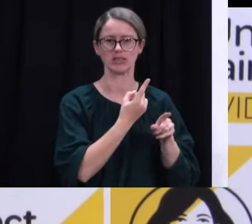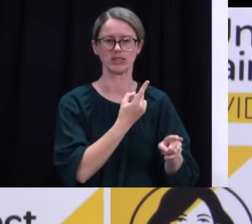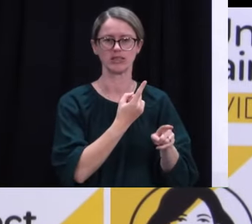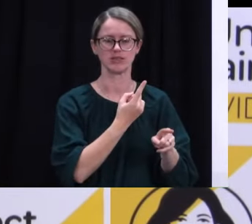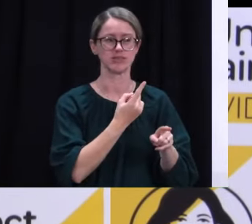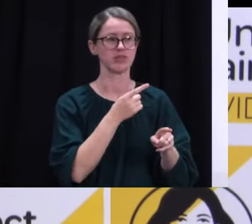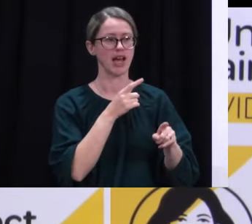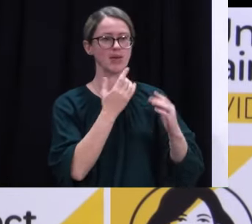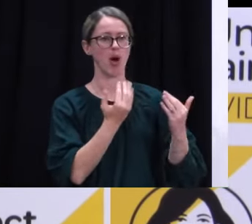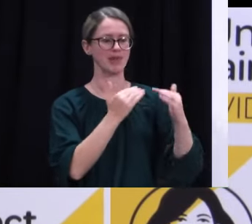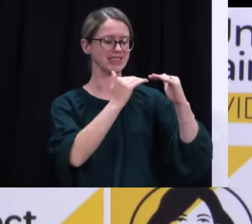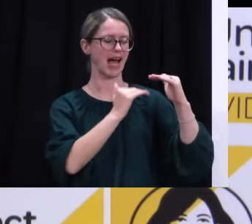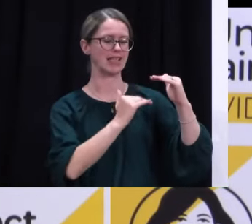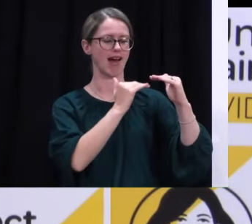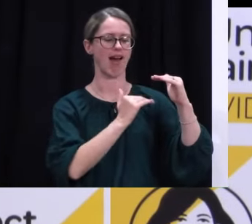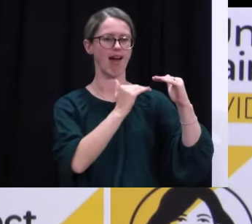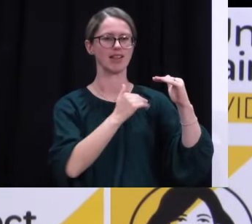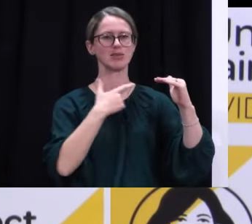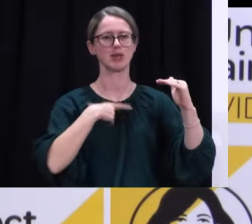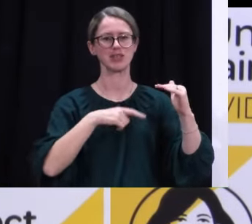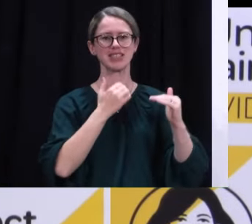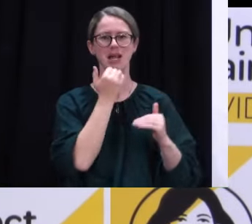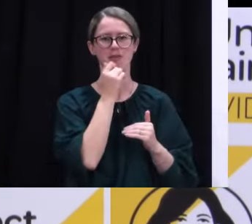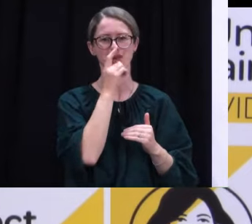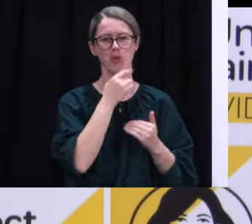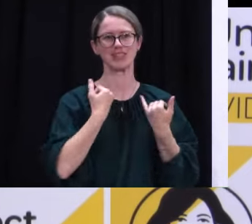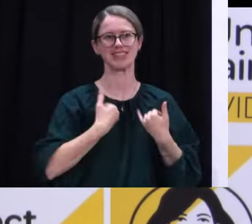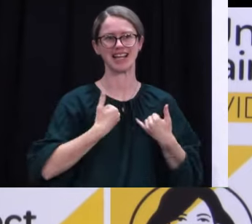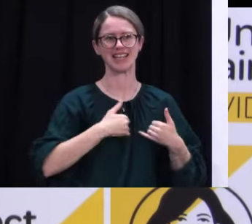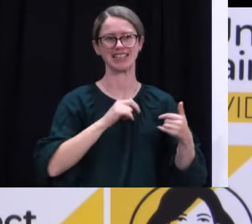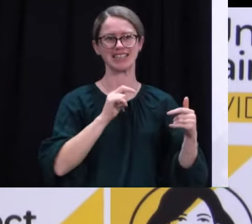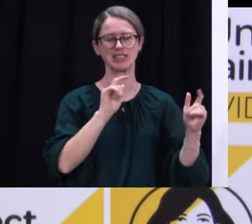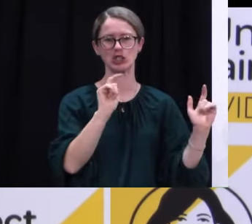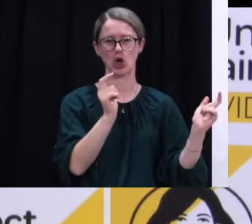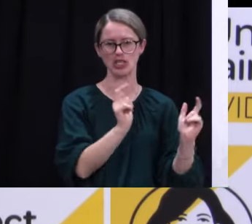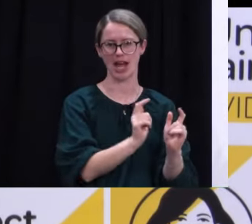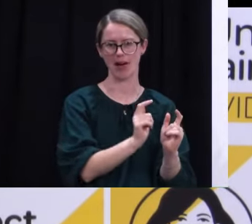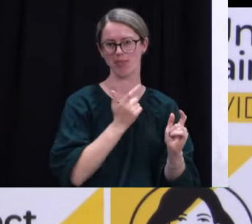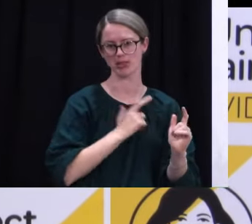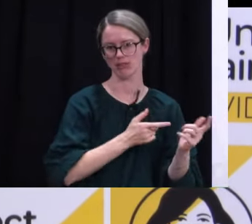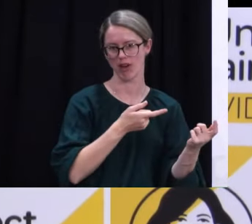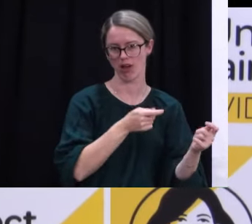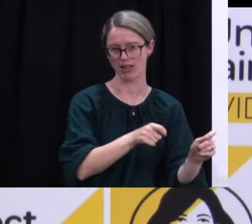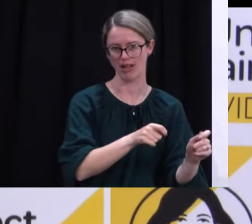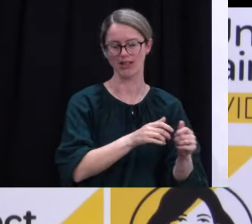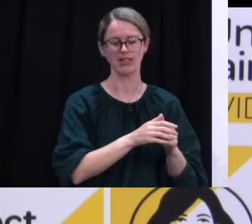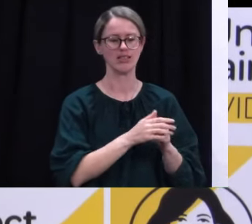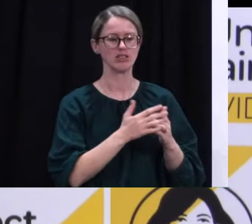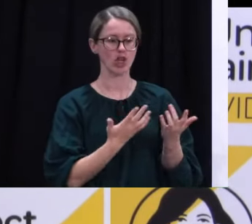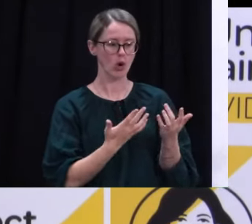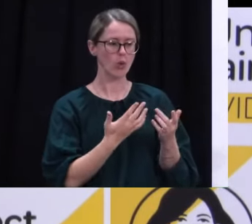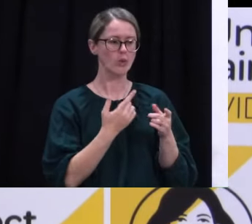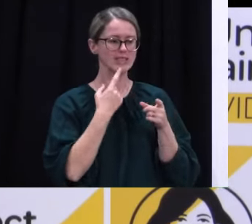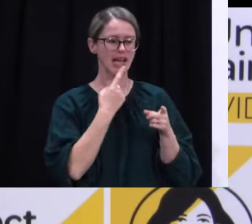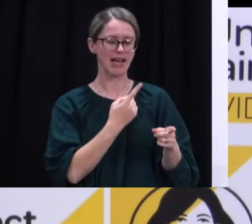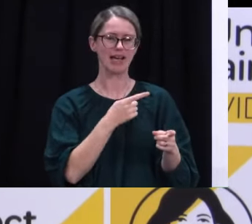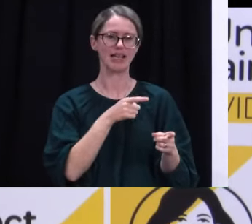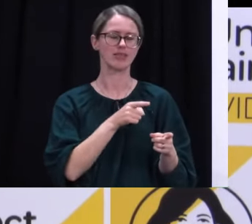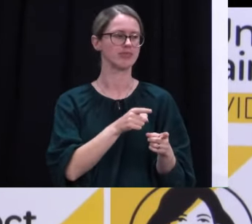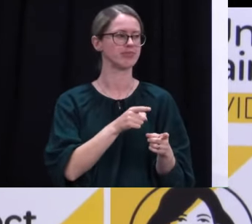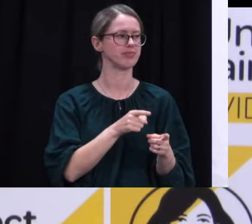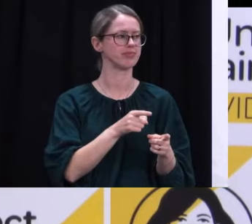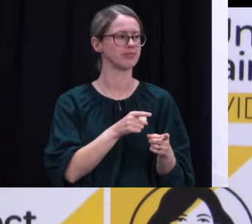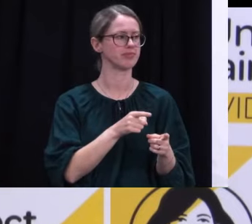that and probably because the number of symptomatic people has dropped and is continuing to drop. So, we're supplementing that with the